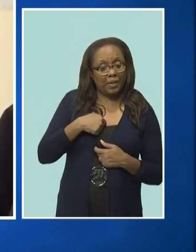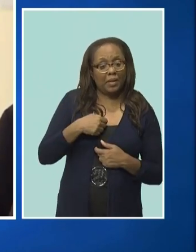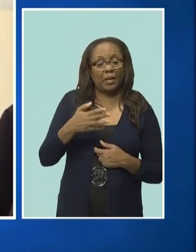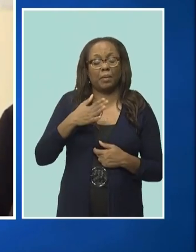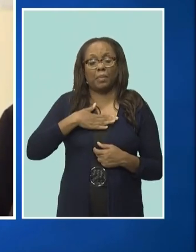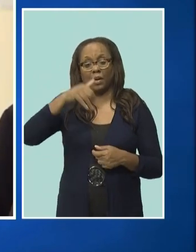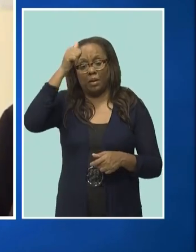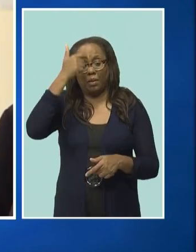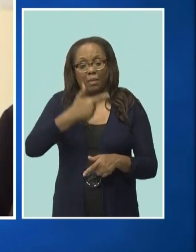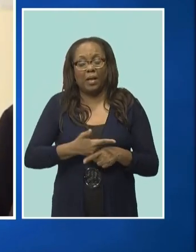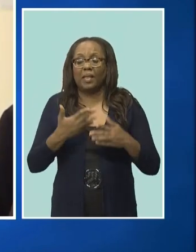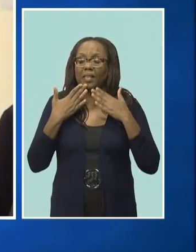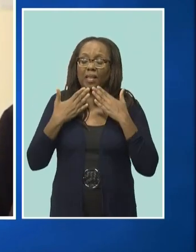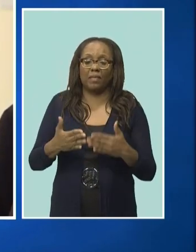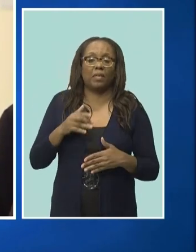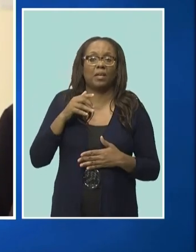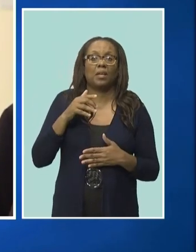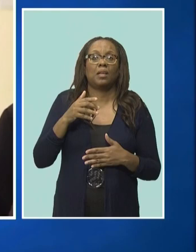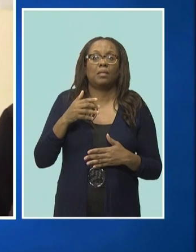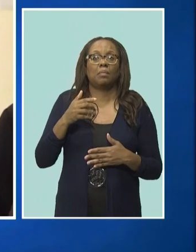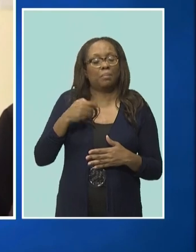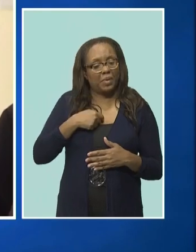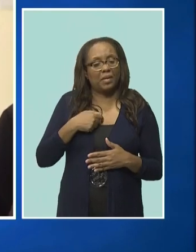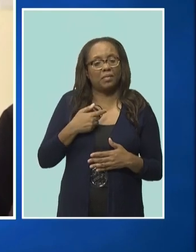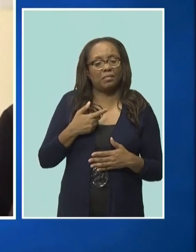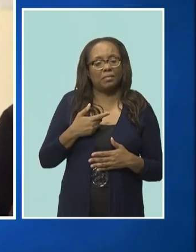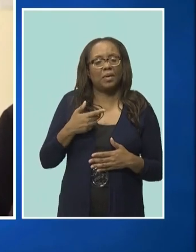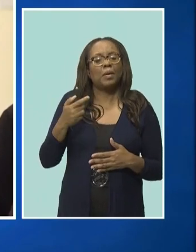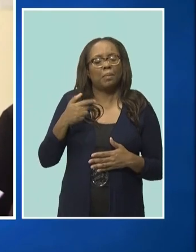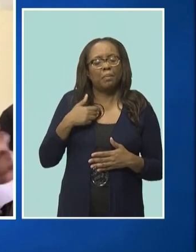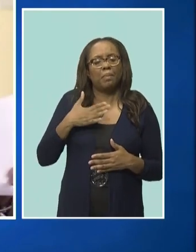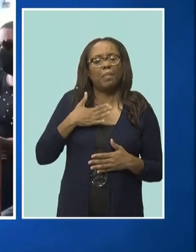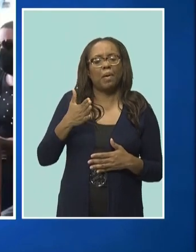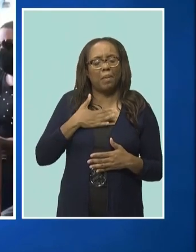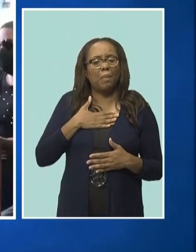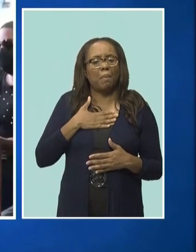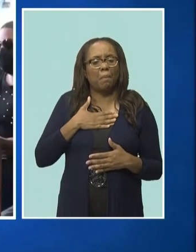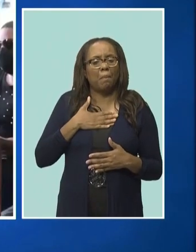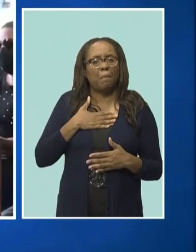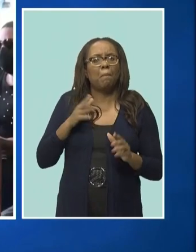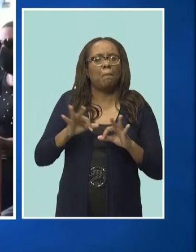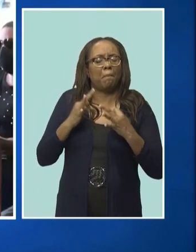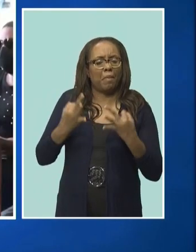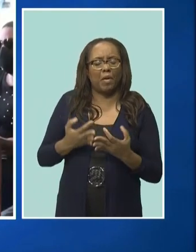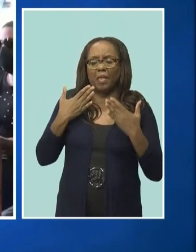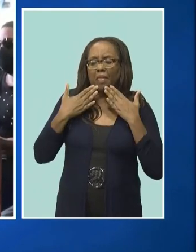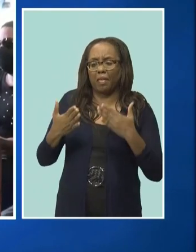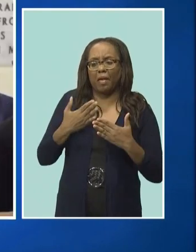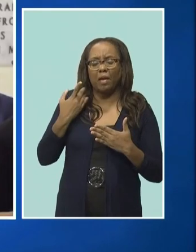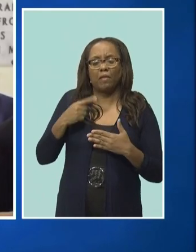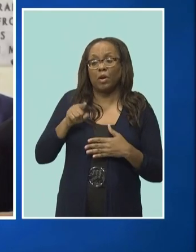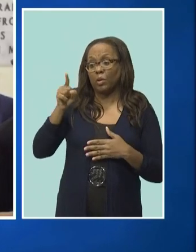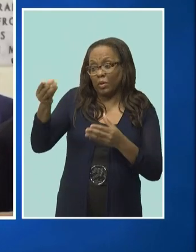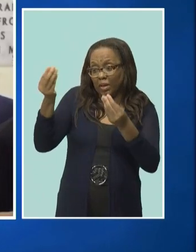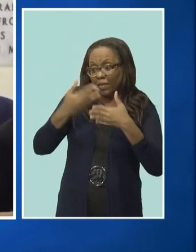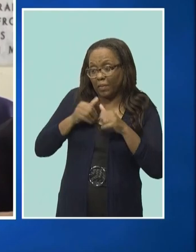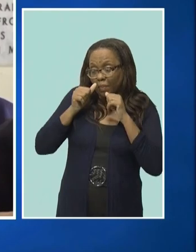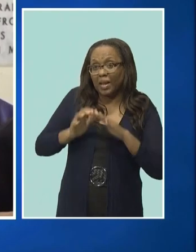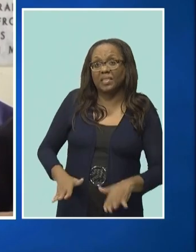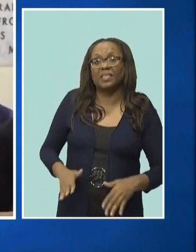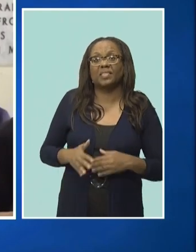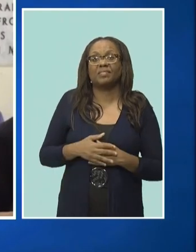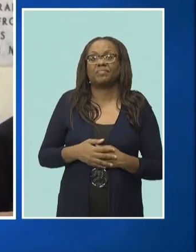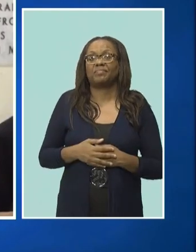received your blessing on our union before your untimely passing. I love you always. When my dad tell